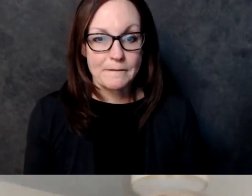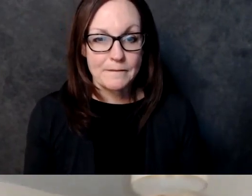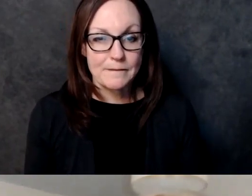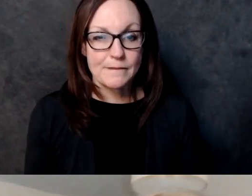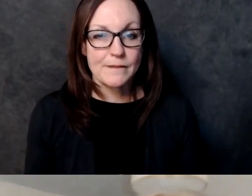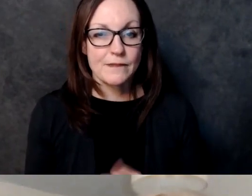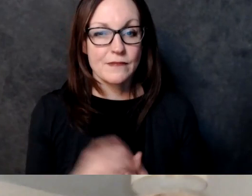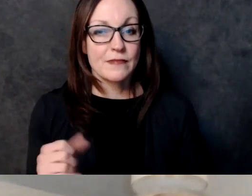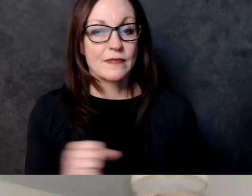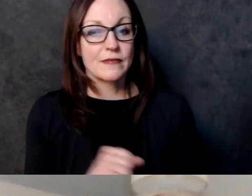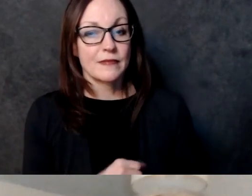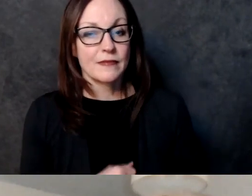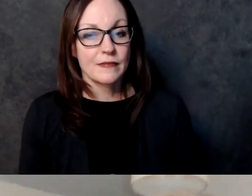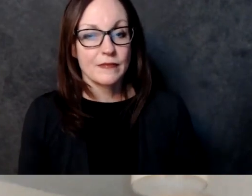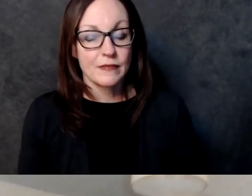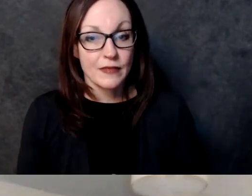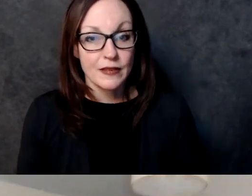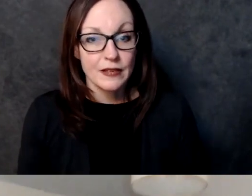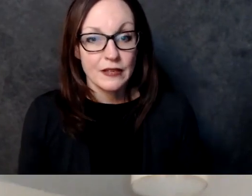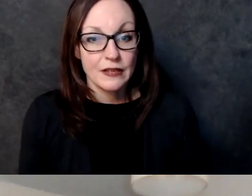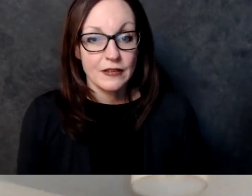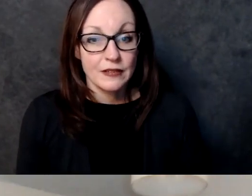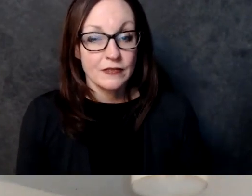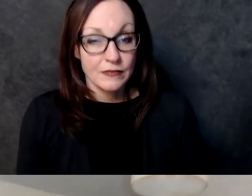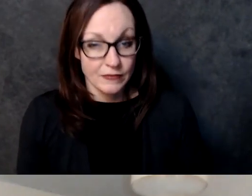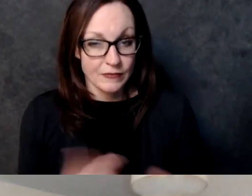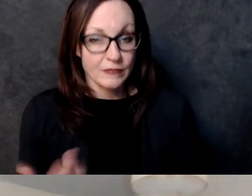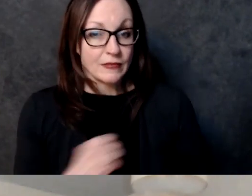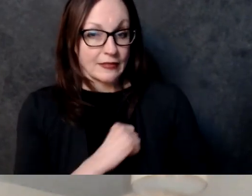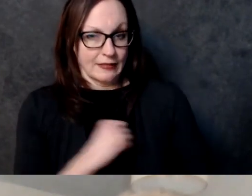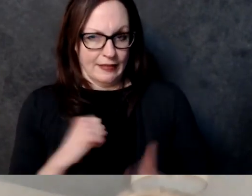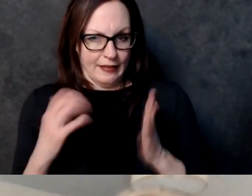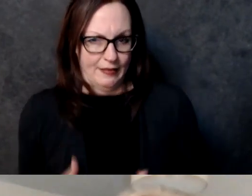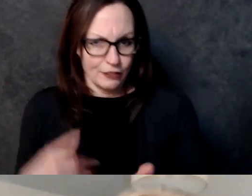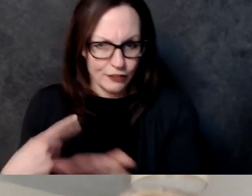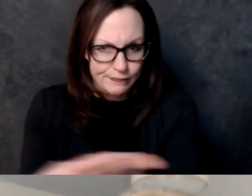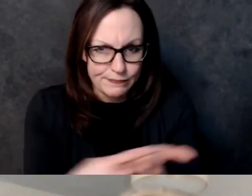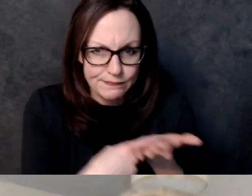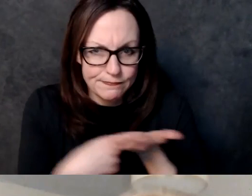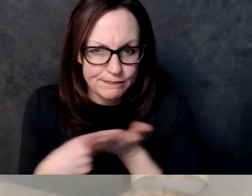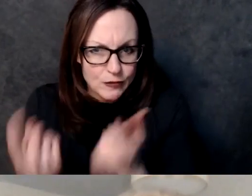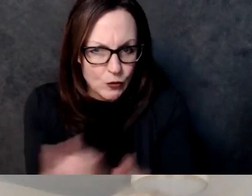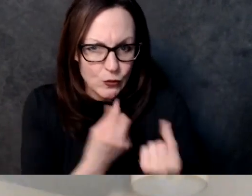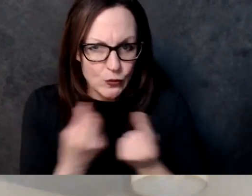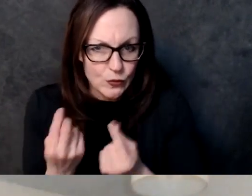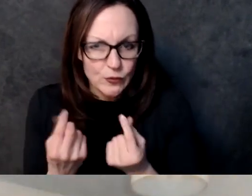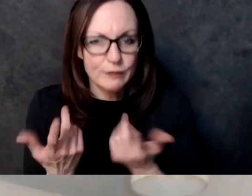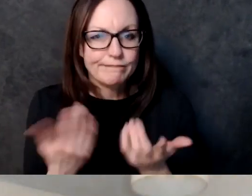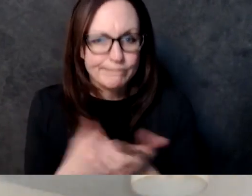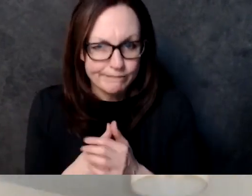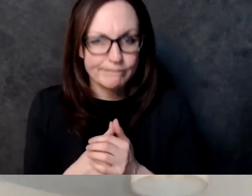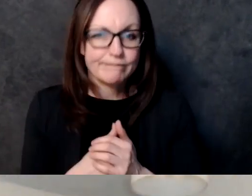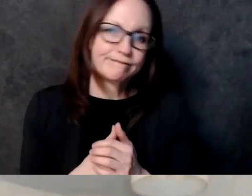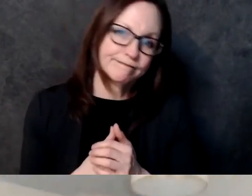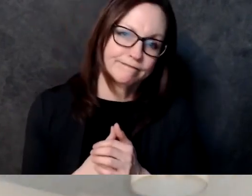legislation or wants to have requirements around body cameras we said here's what you could do um which is